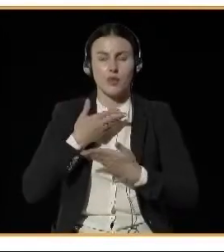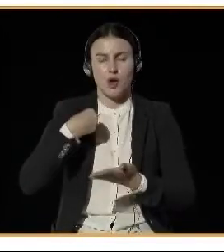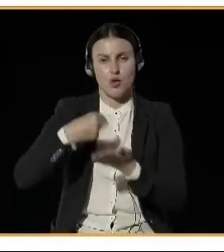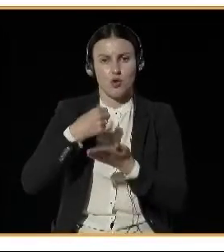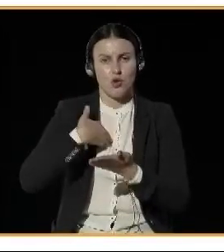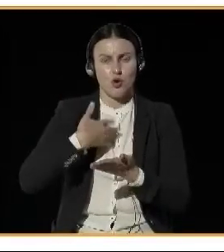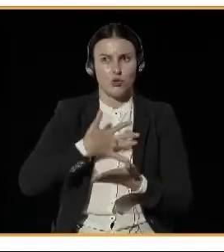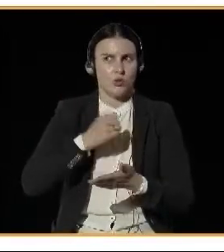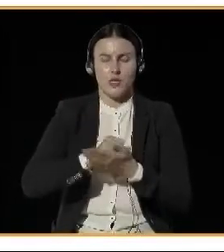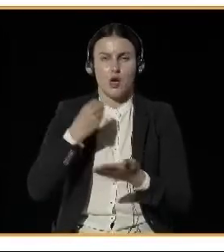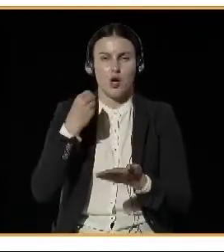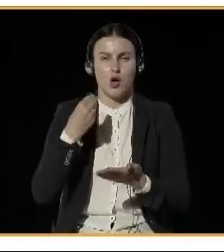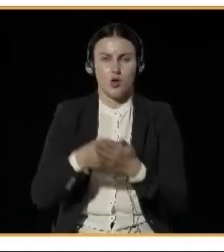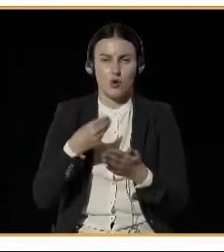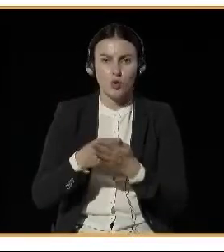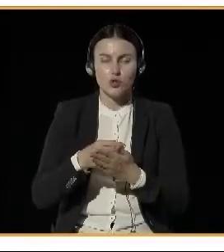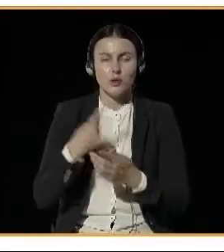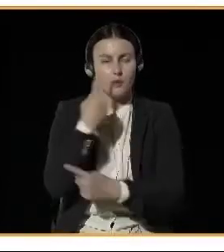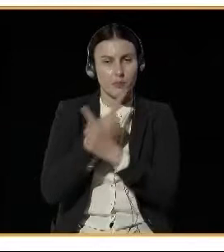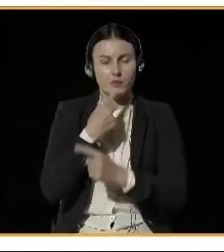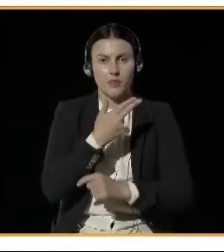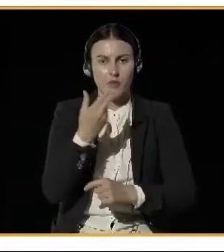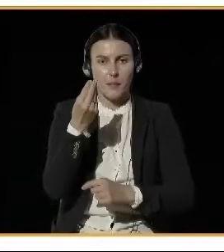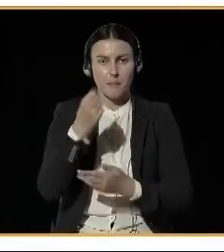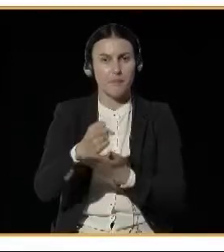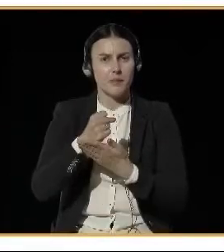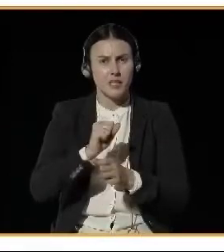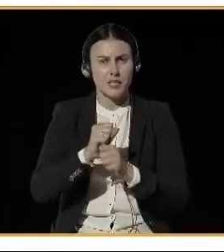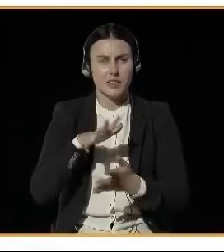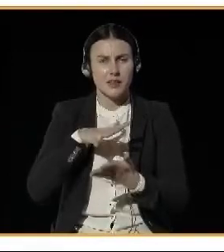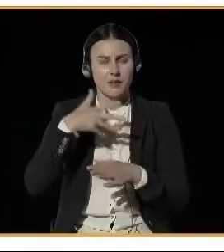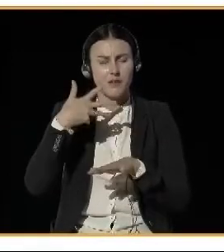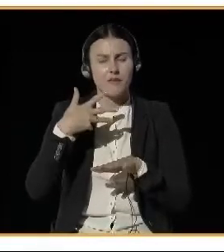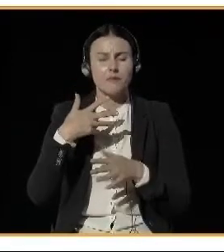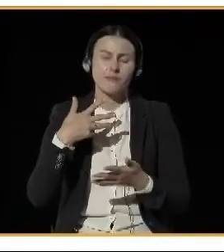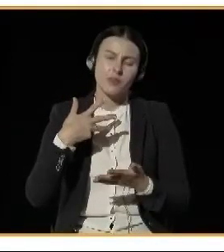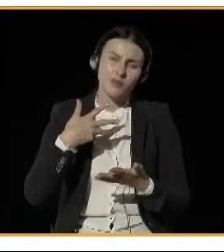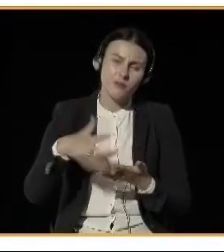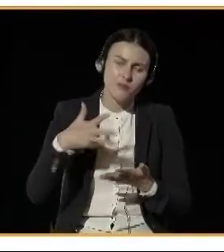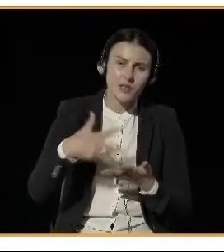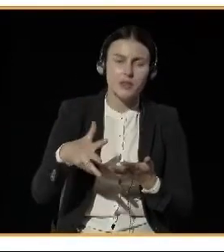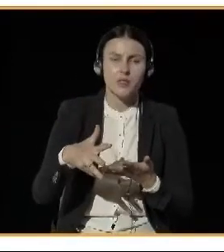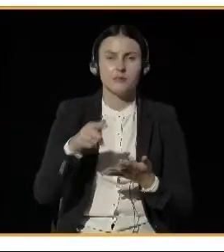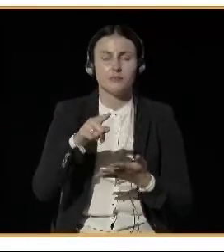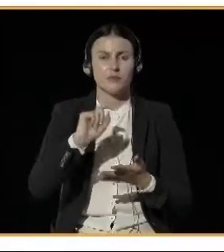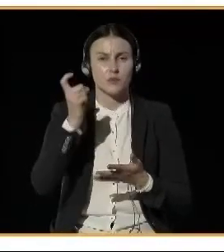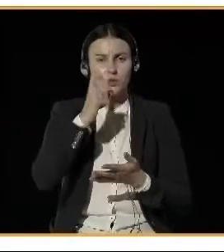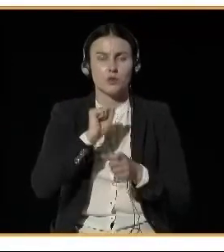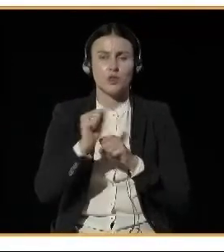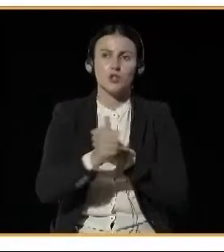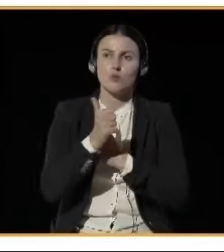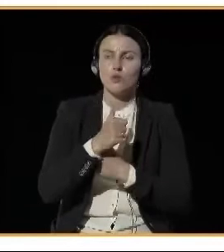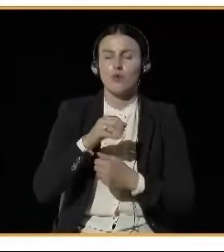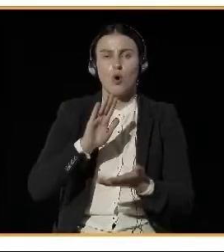money. Money spent for healing people, money spent for workers' replacement.